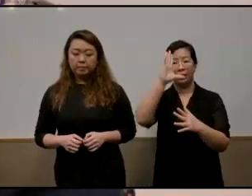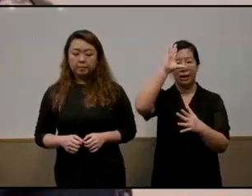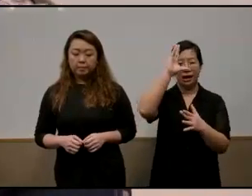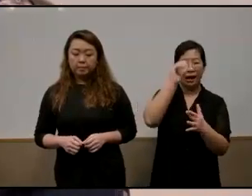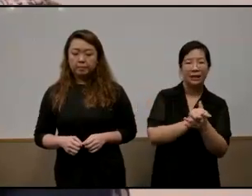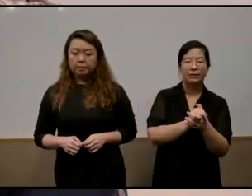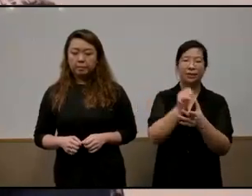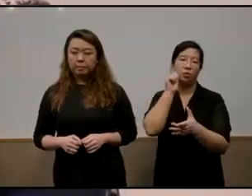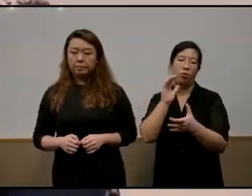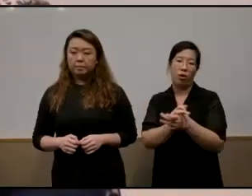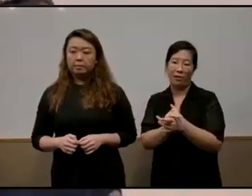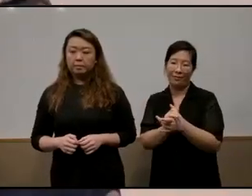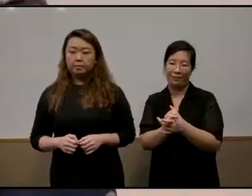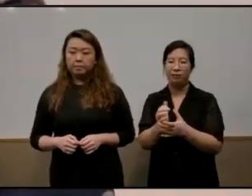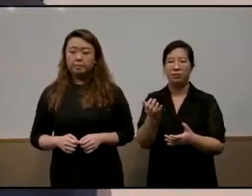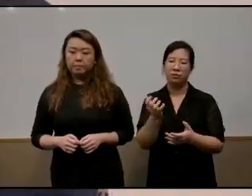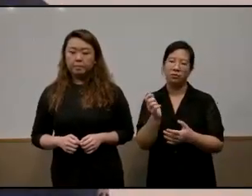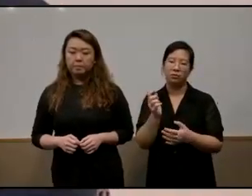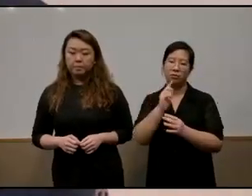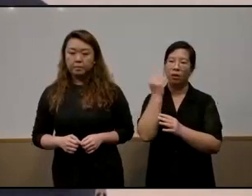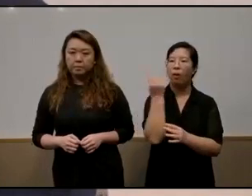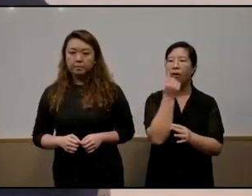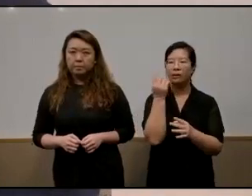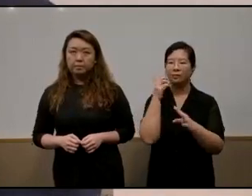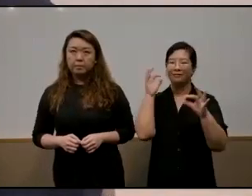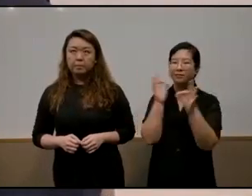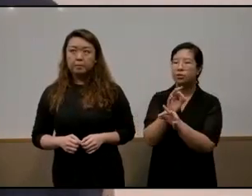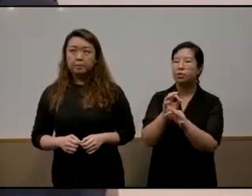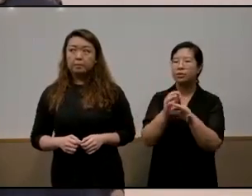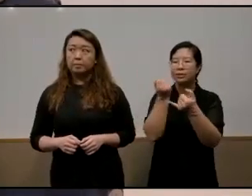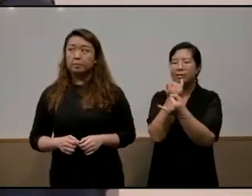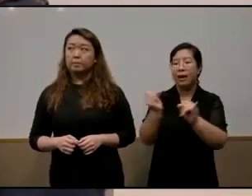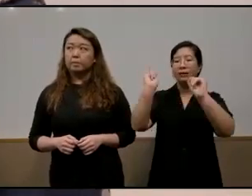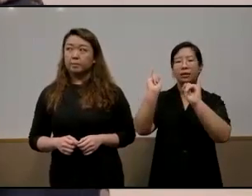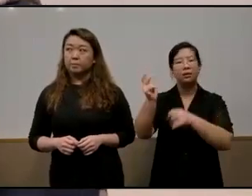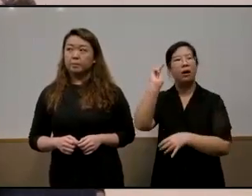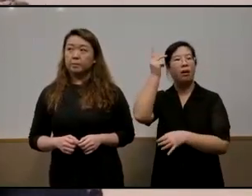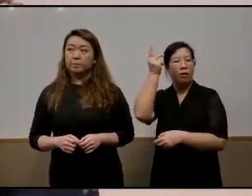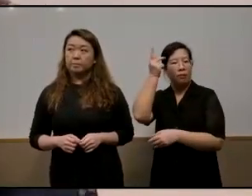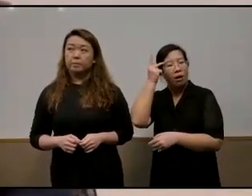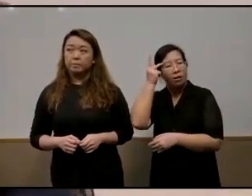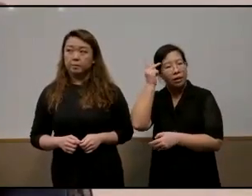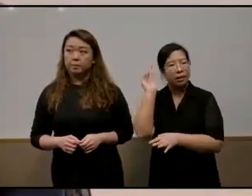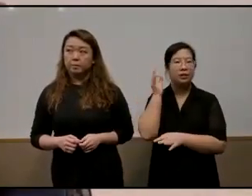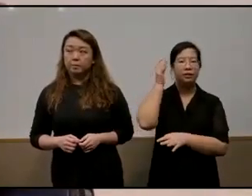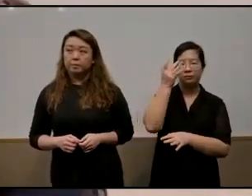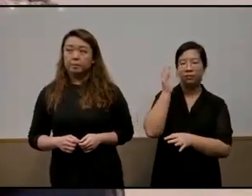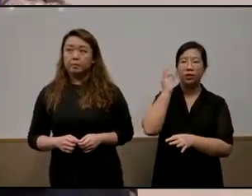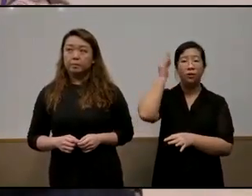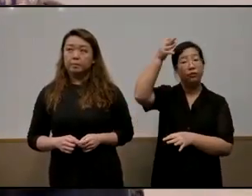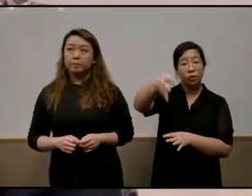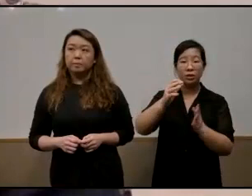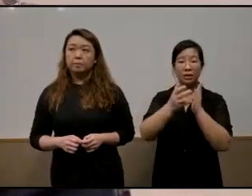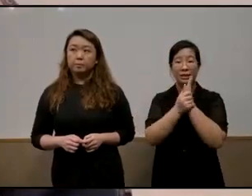i'm not suspiciously about independence and about you know politics and about intelligence and future 21st century skills